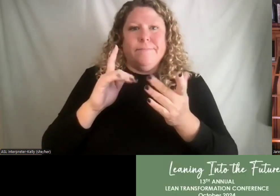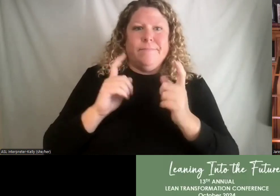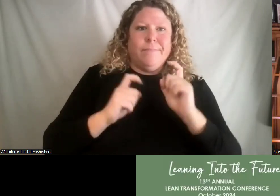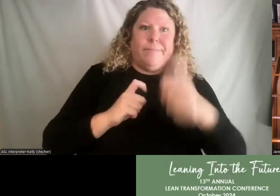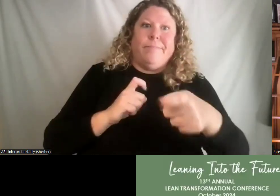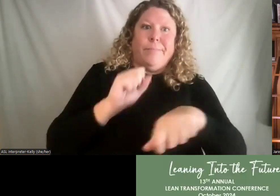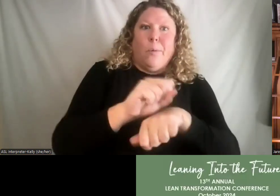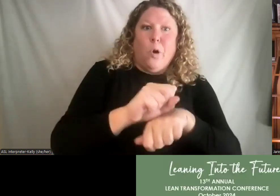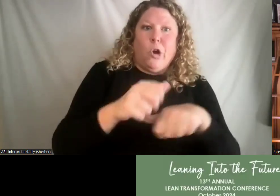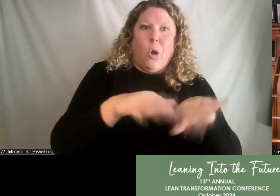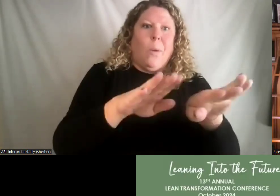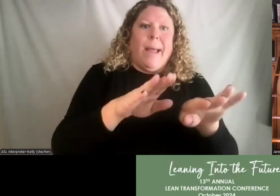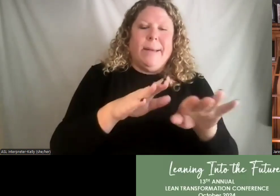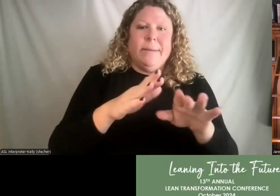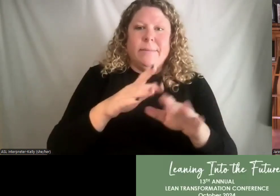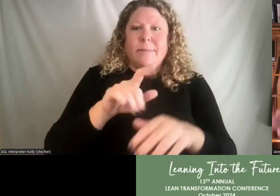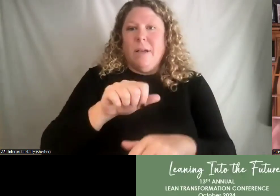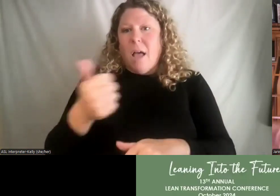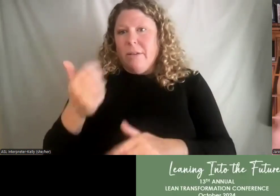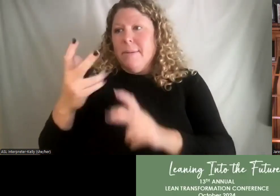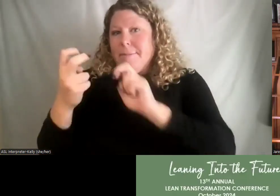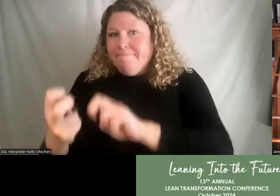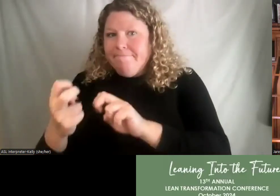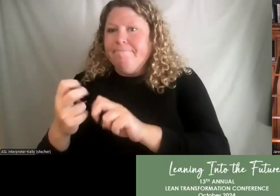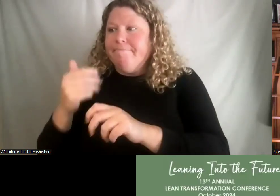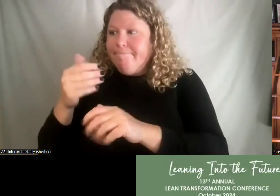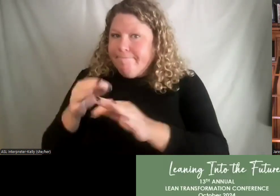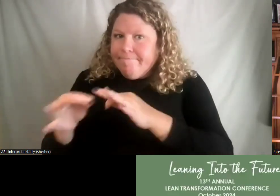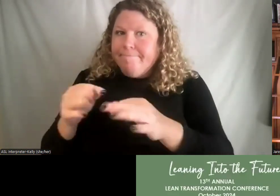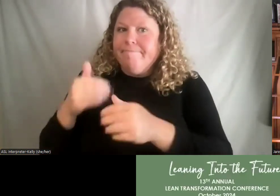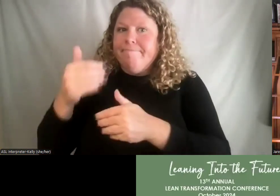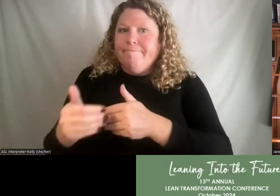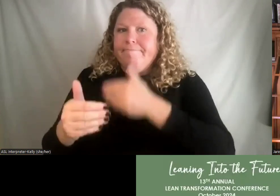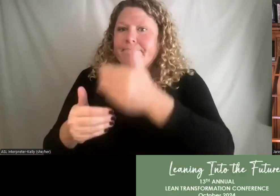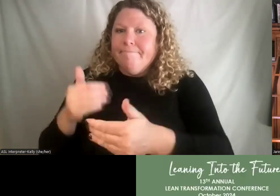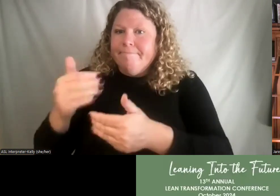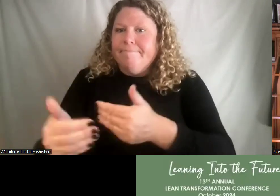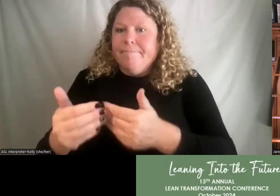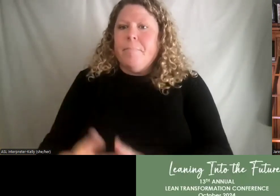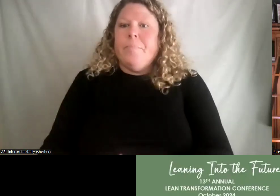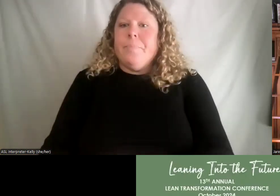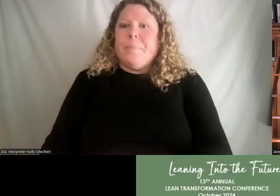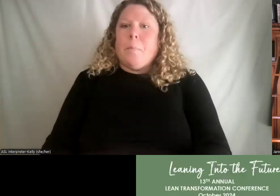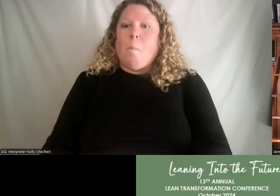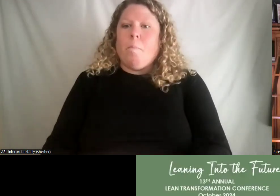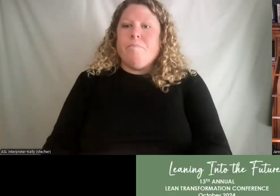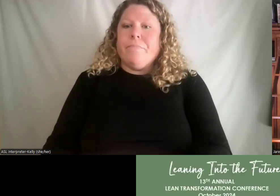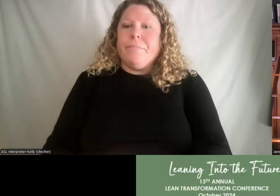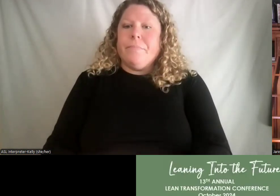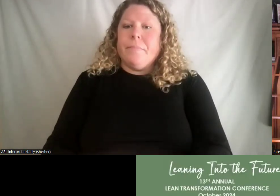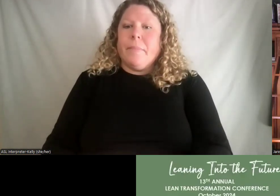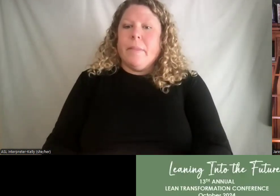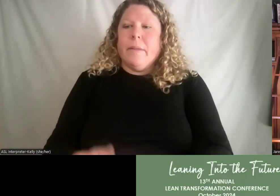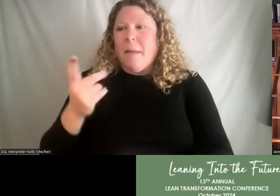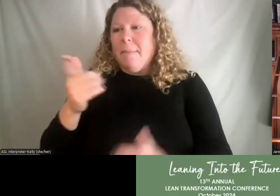have them go with it. You're to have others that you're going to have to, you know, step by step. So what you would end up doing is maybe working somewhere between